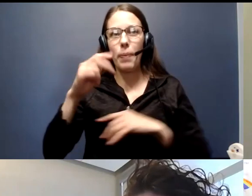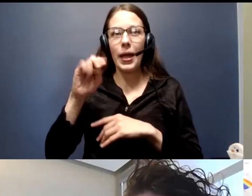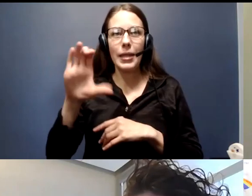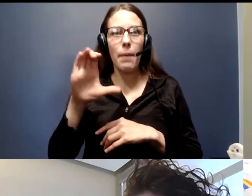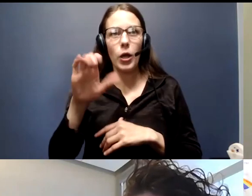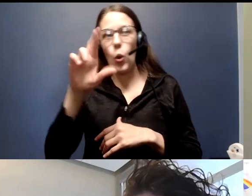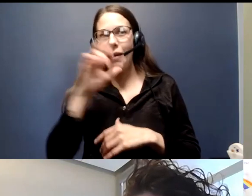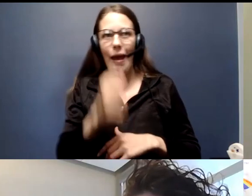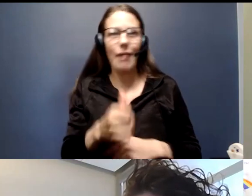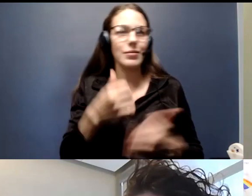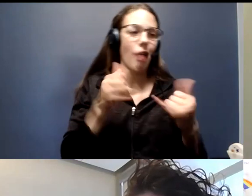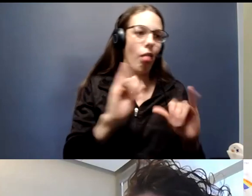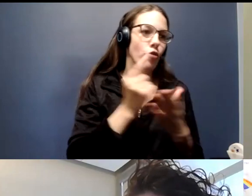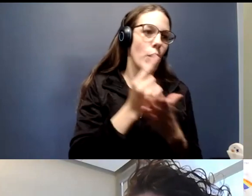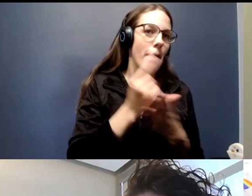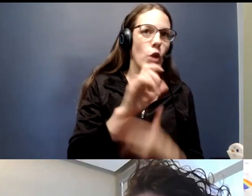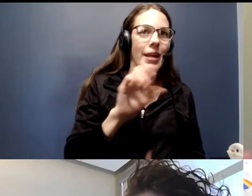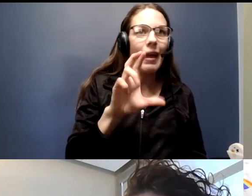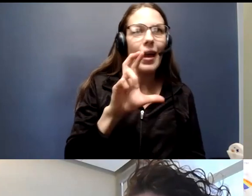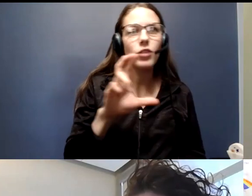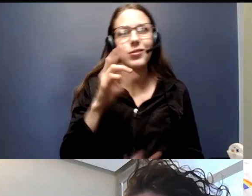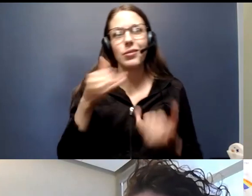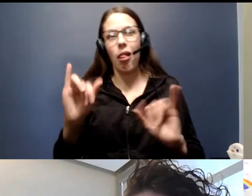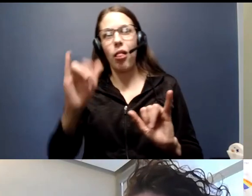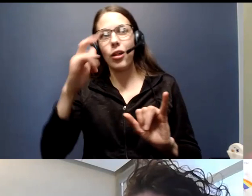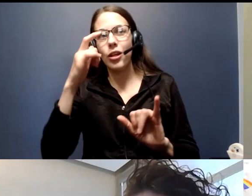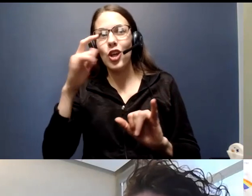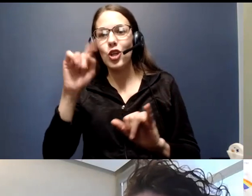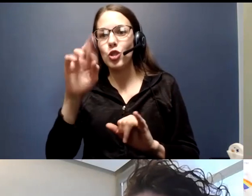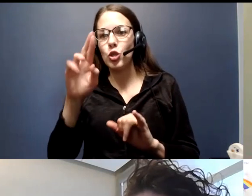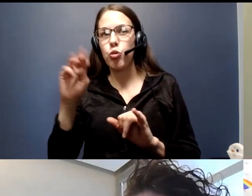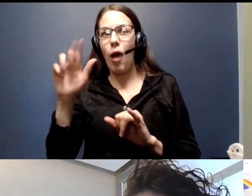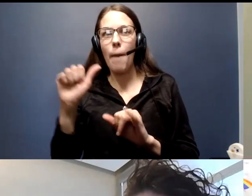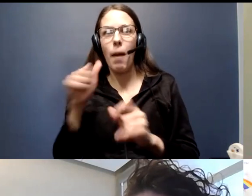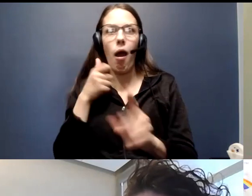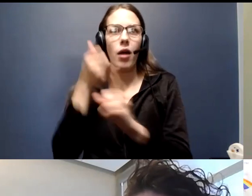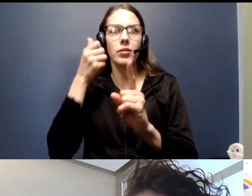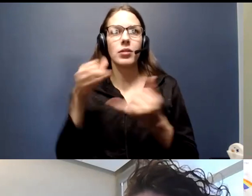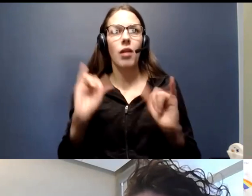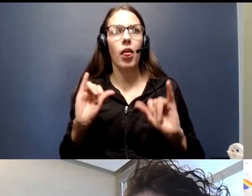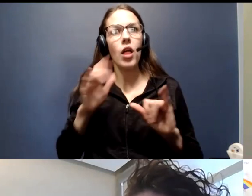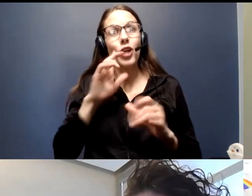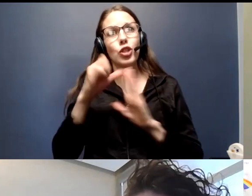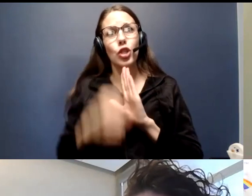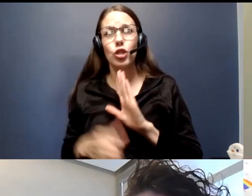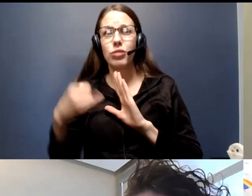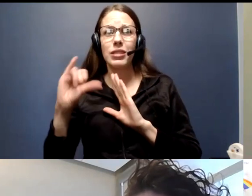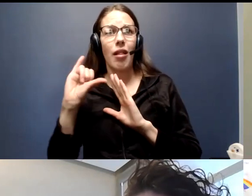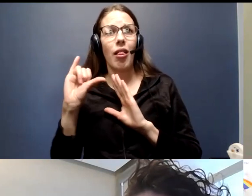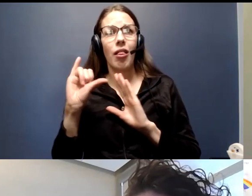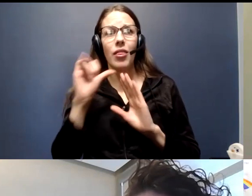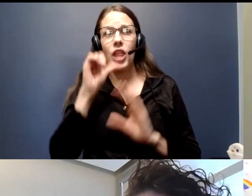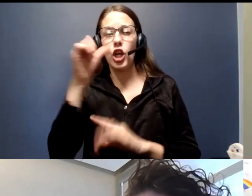for cancer. There are traumas that occur. There are surgeries that have to go on that are not